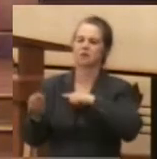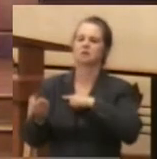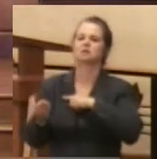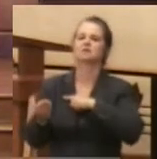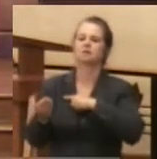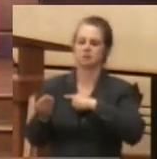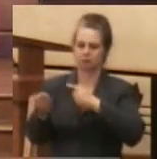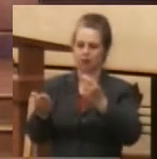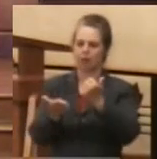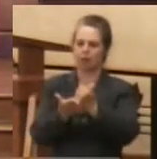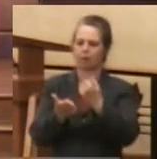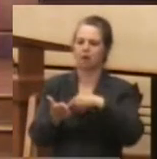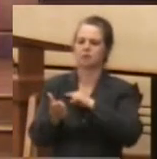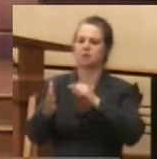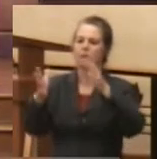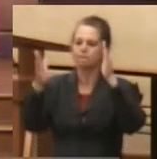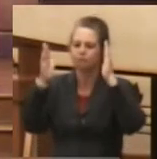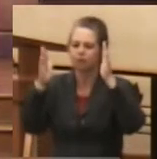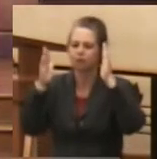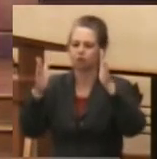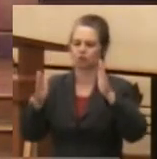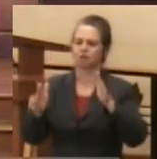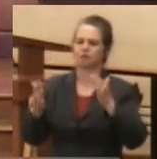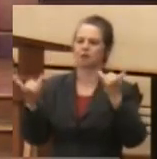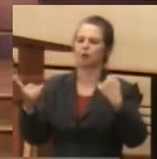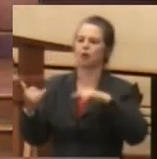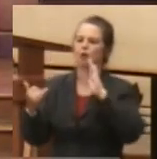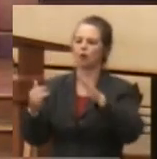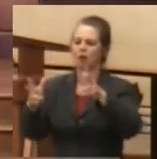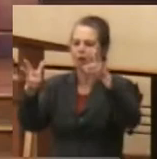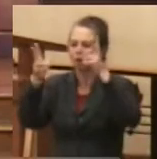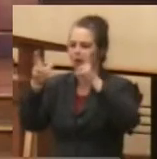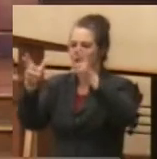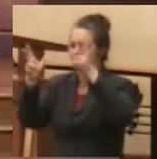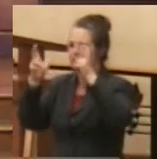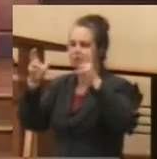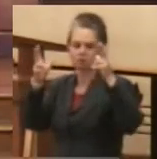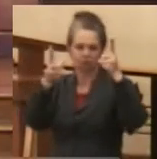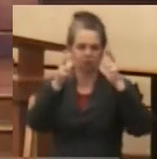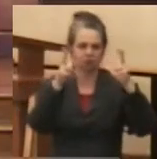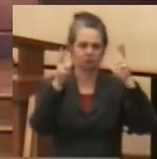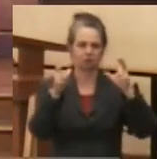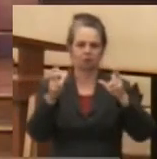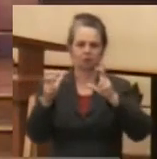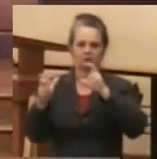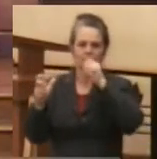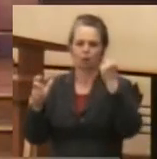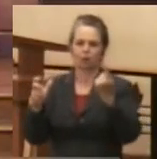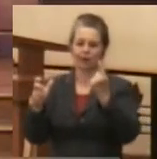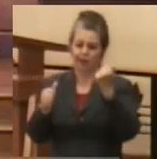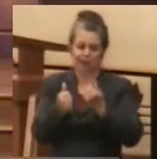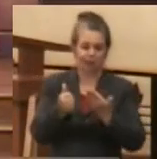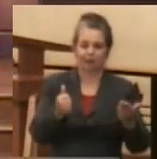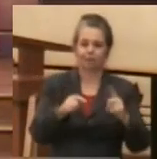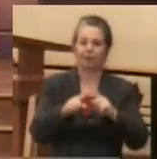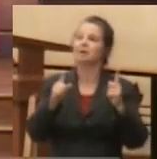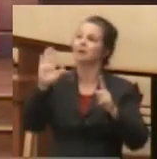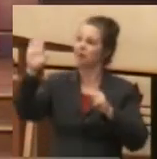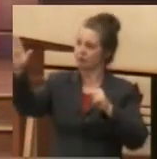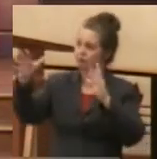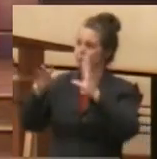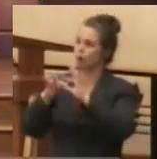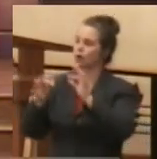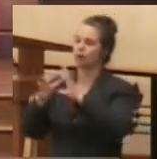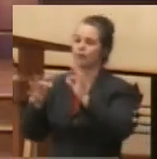listen. But now the Holy Spirit will give us ears to hear not just anything but God's word. There is something